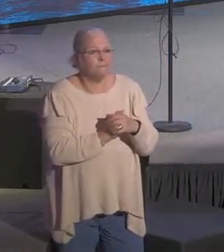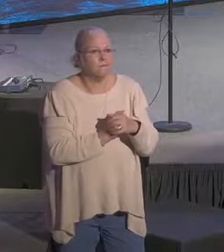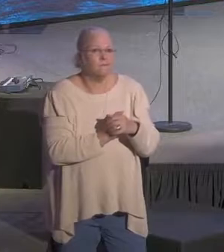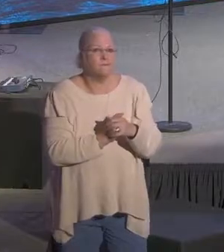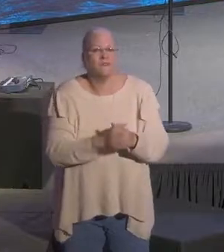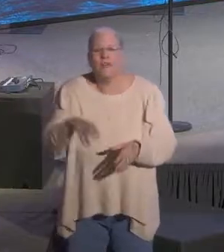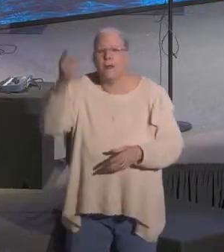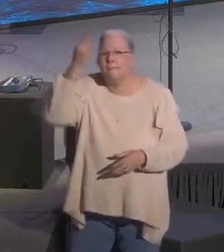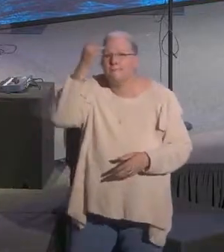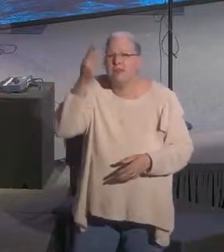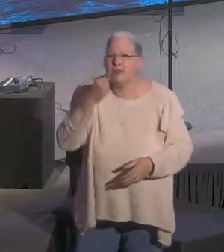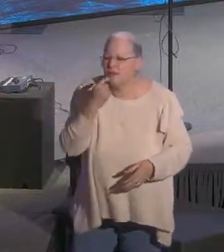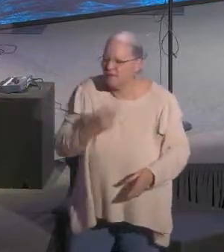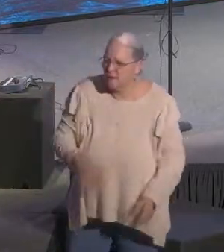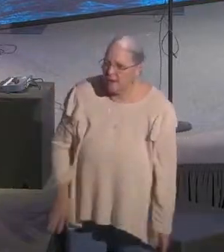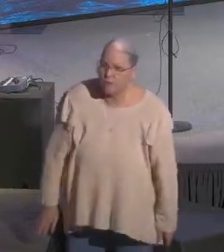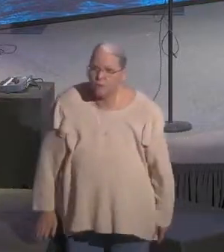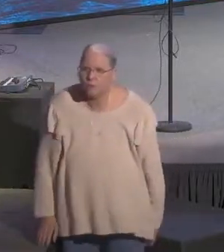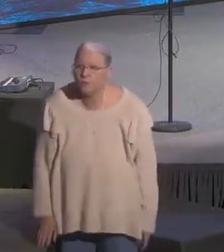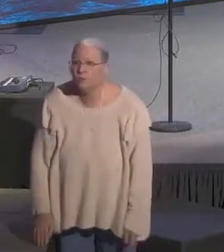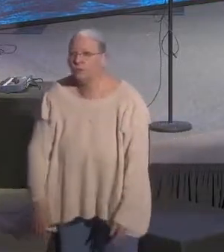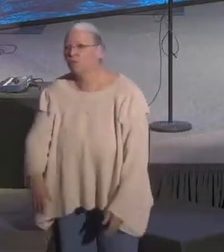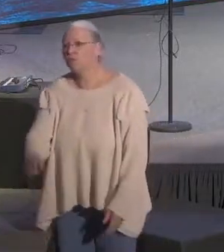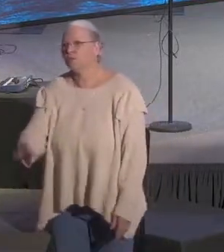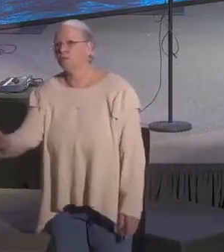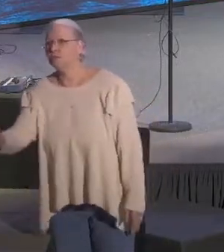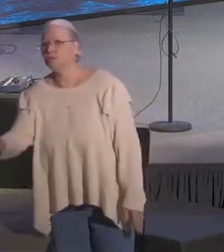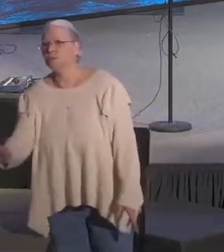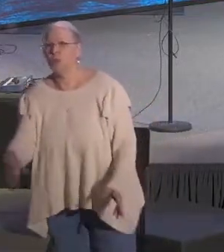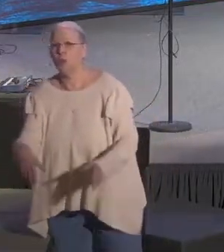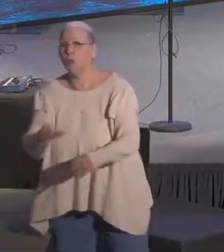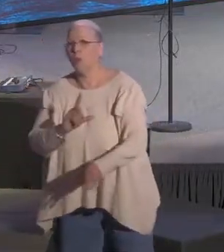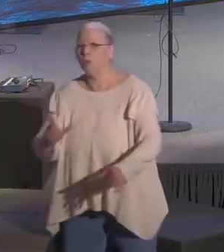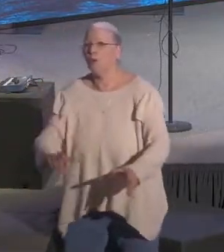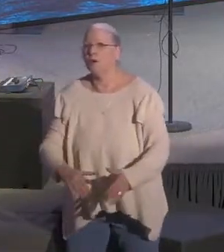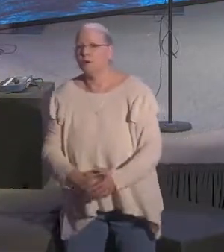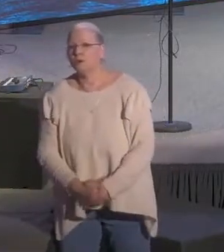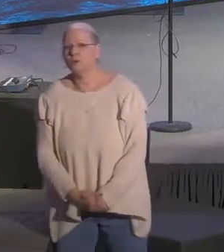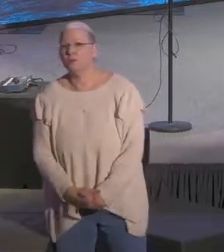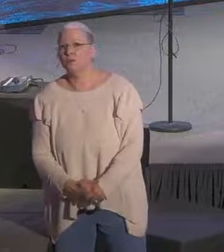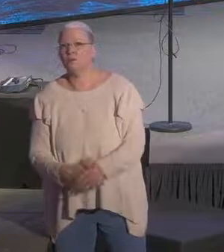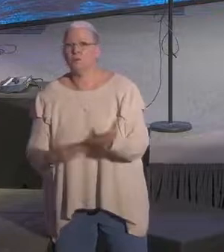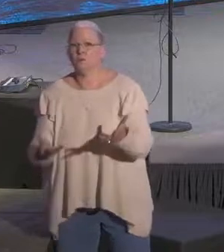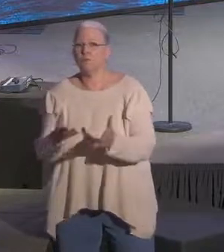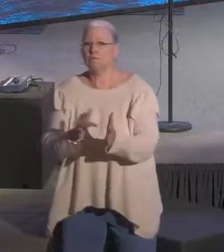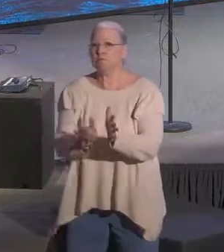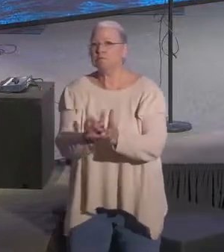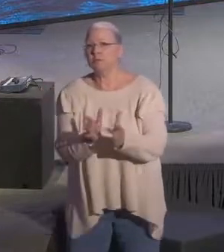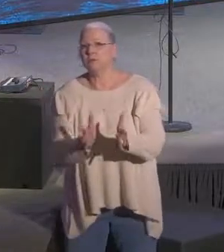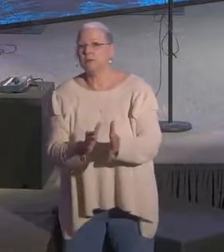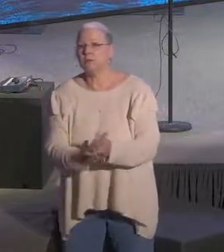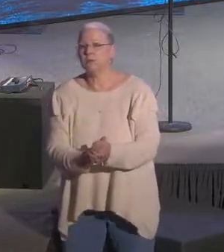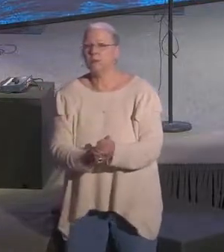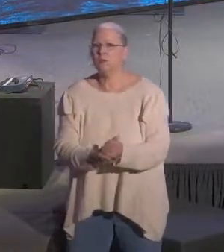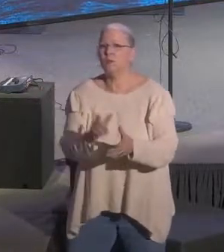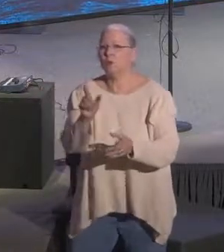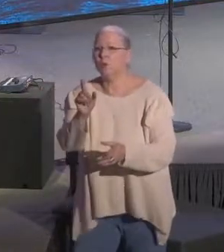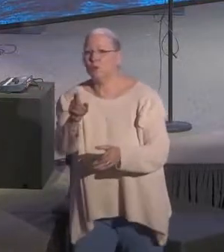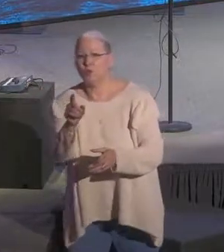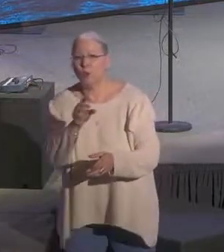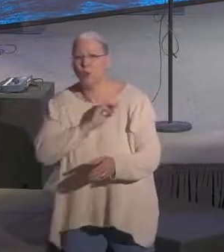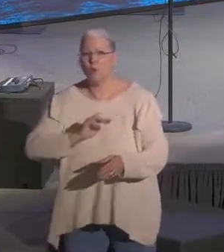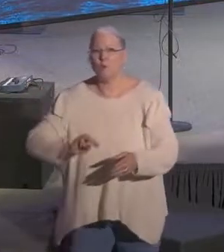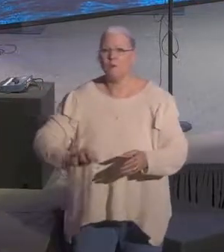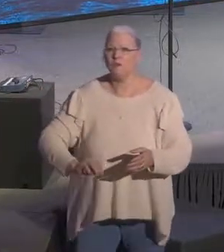Simon Peter answered. Simon Peter, many times the one to speak up first and he says something that is so powerful. You are